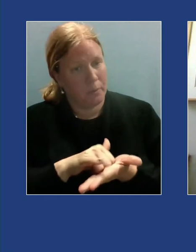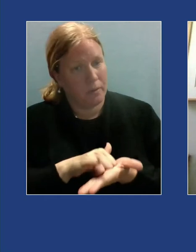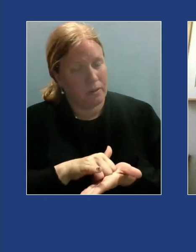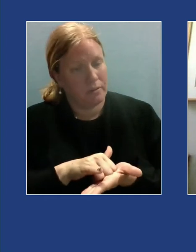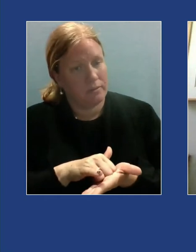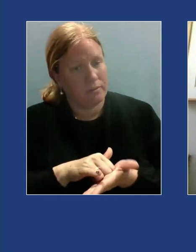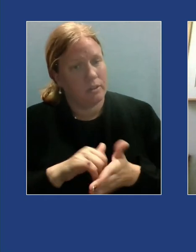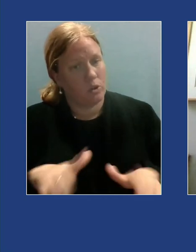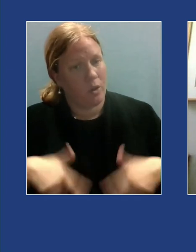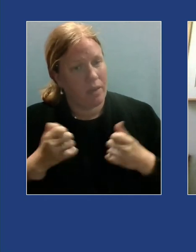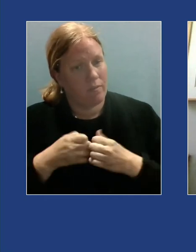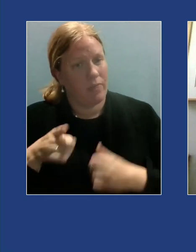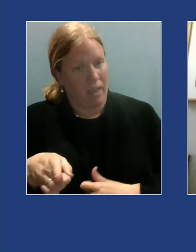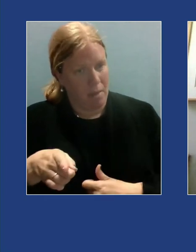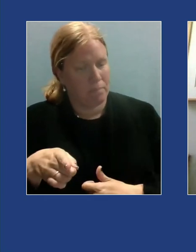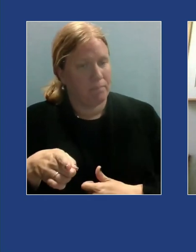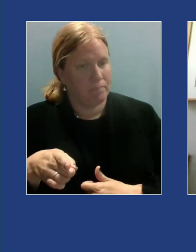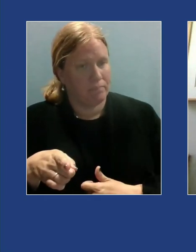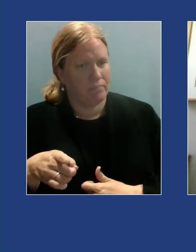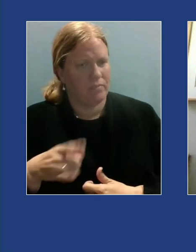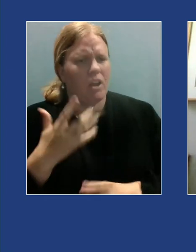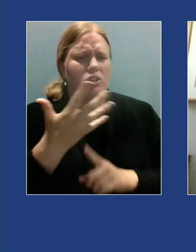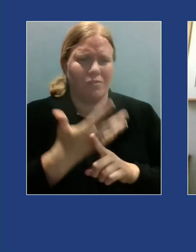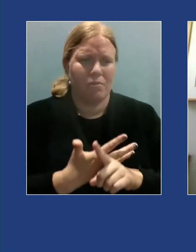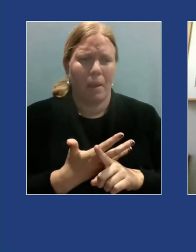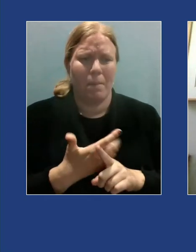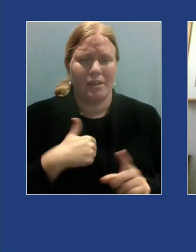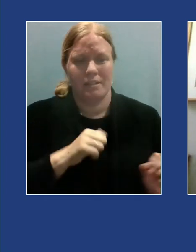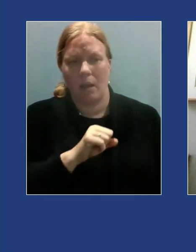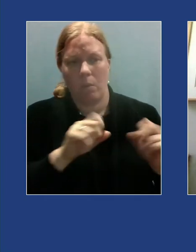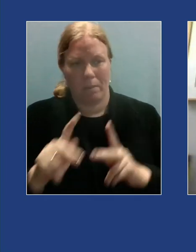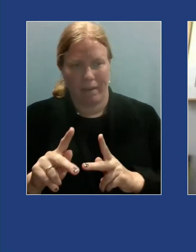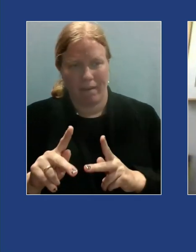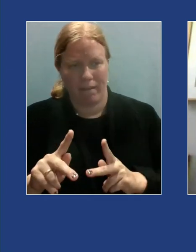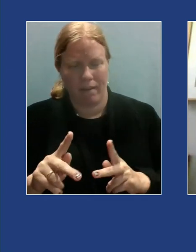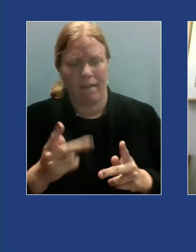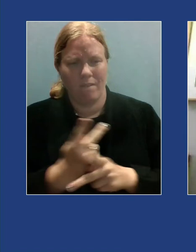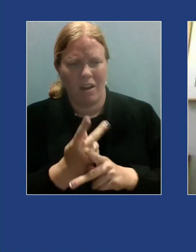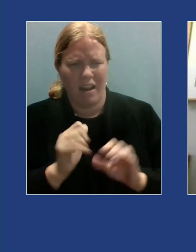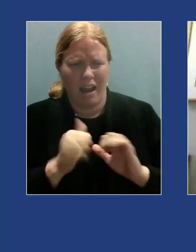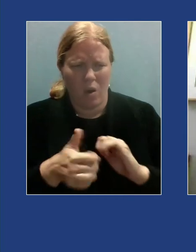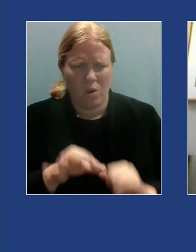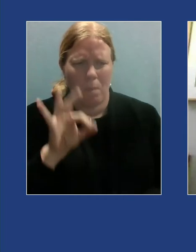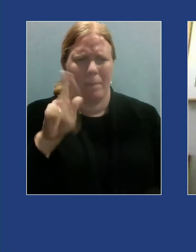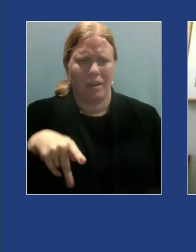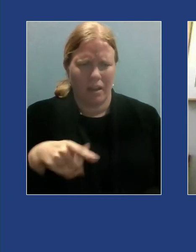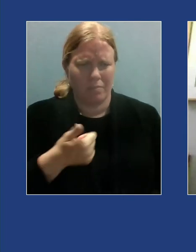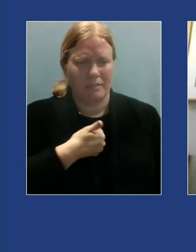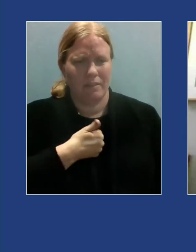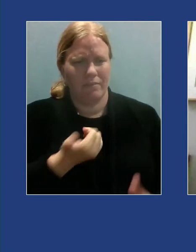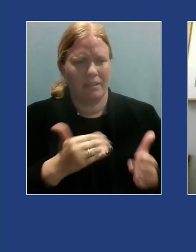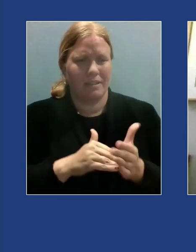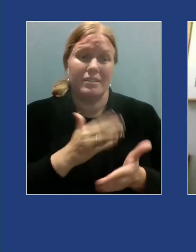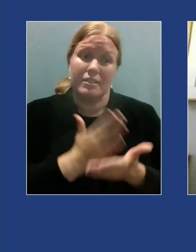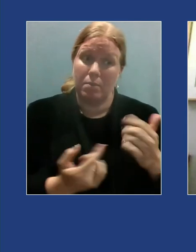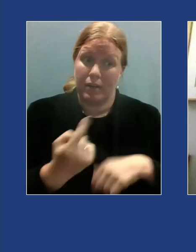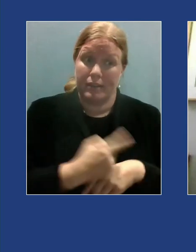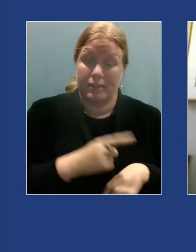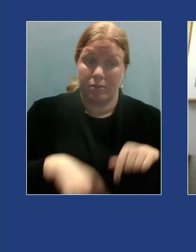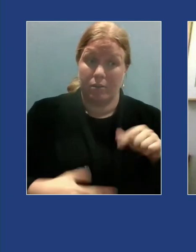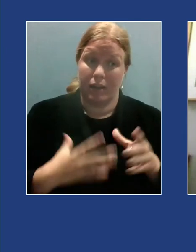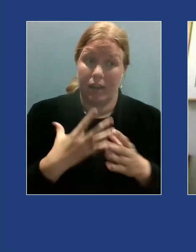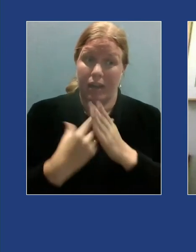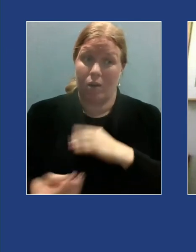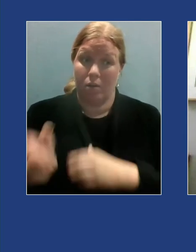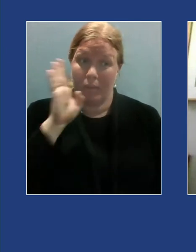for five months I worked on picking myself up again some days I couldn't get out of bed but after some time I found a